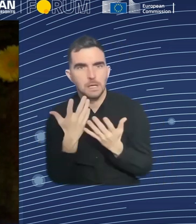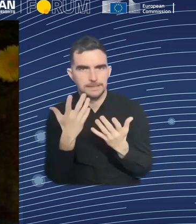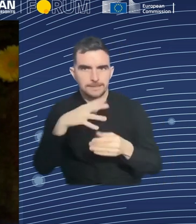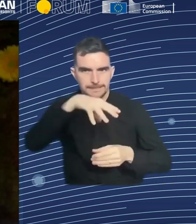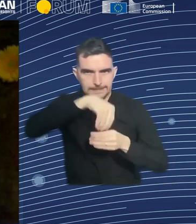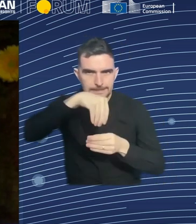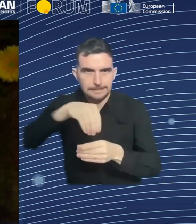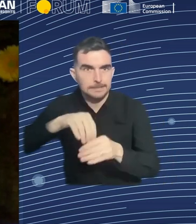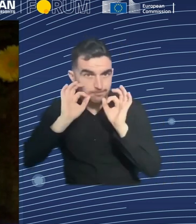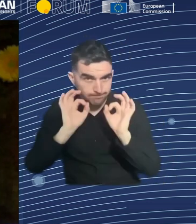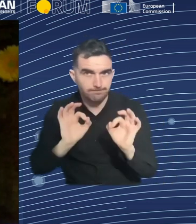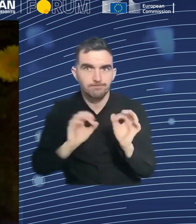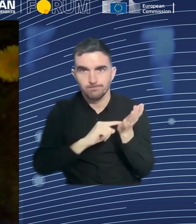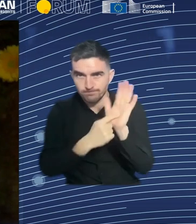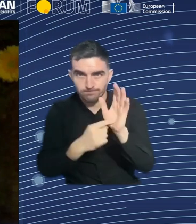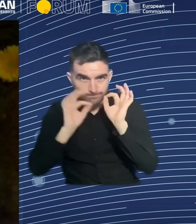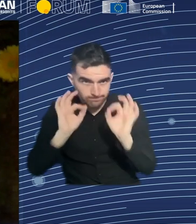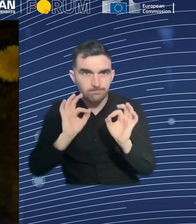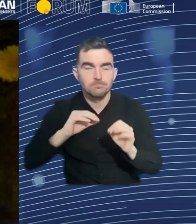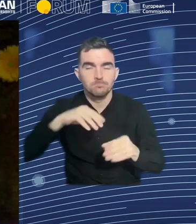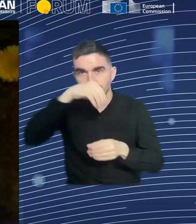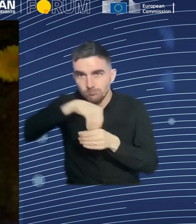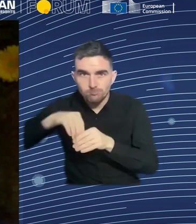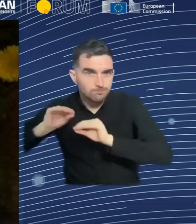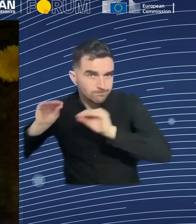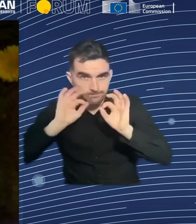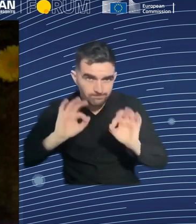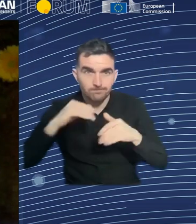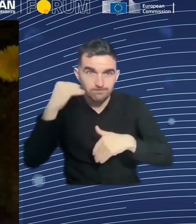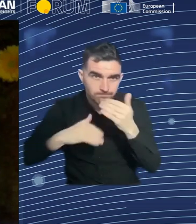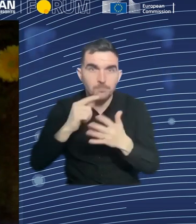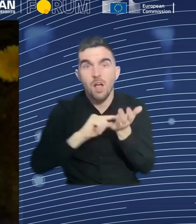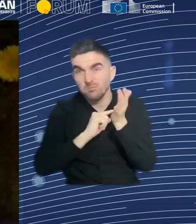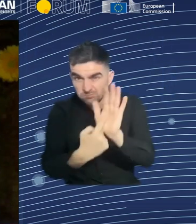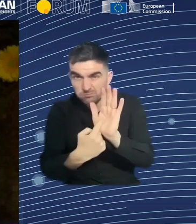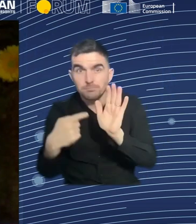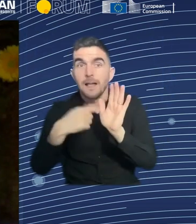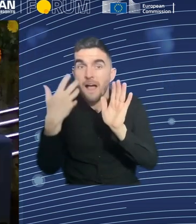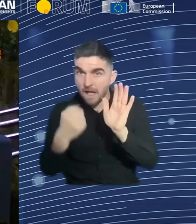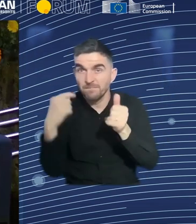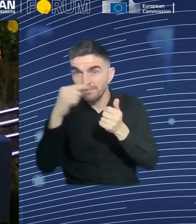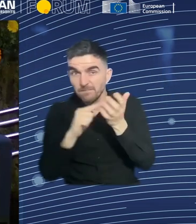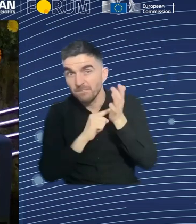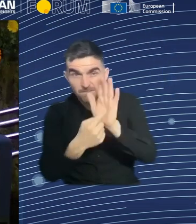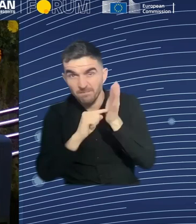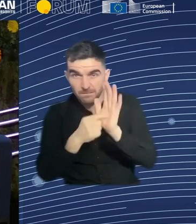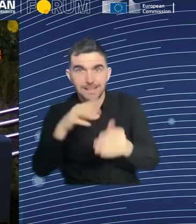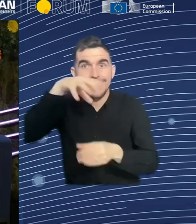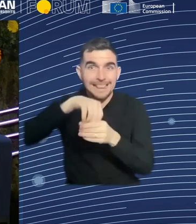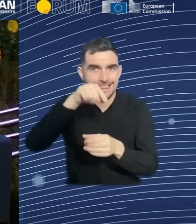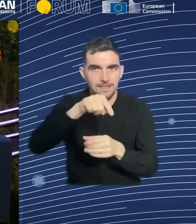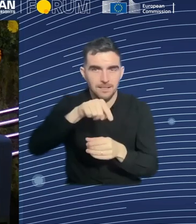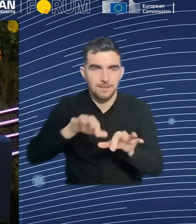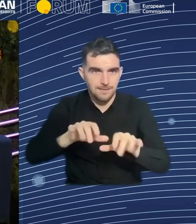of concept with this platform. There was an employer with 15 people, a dental labor in